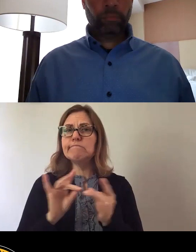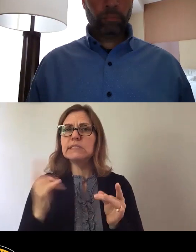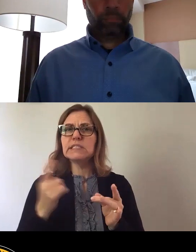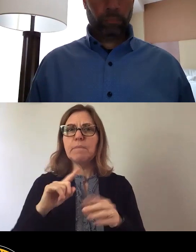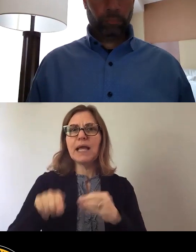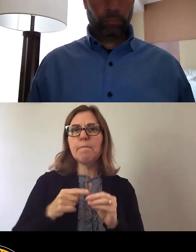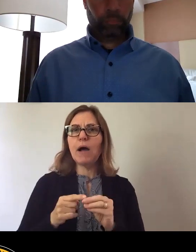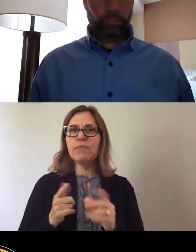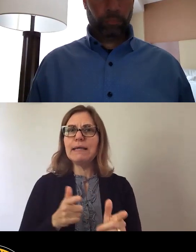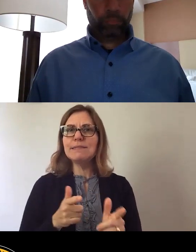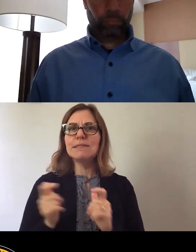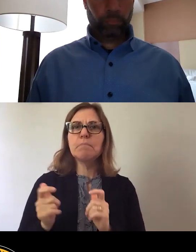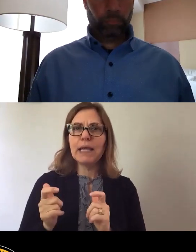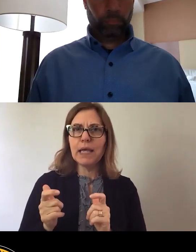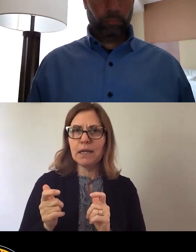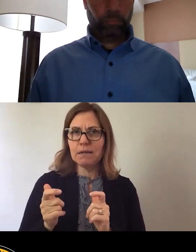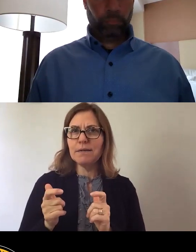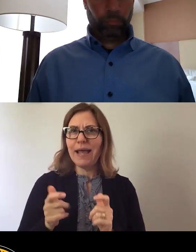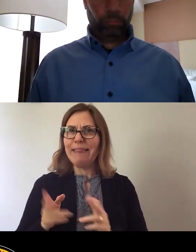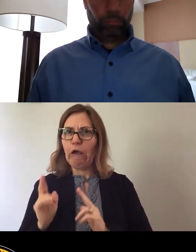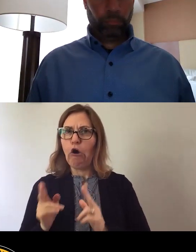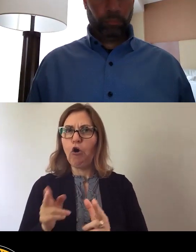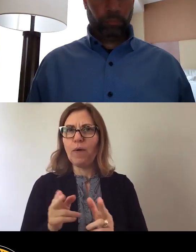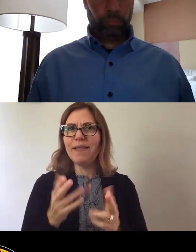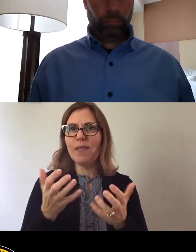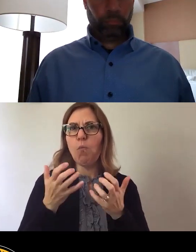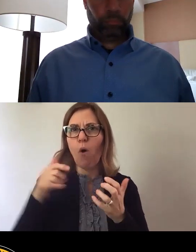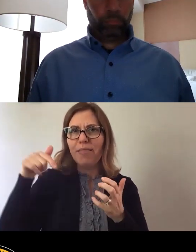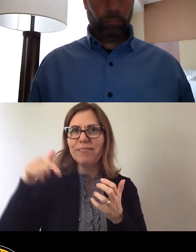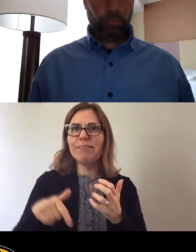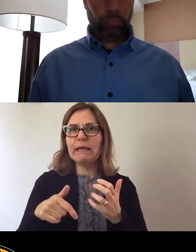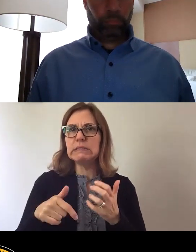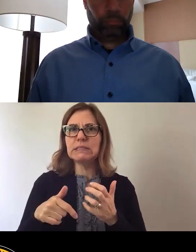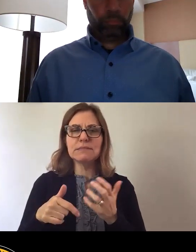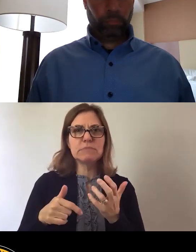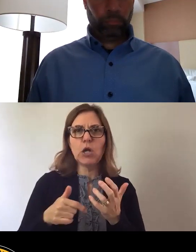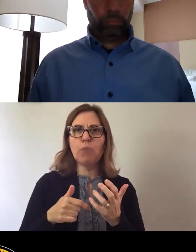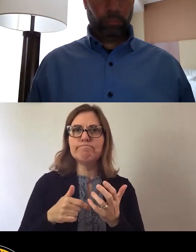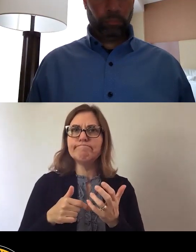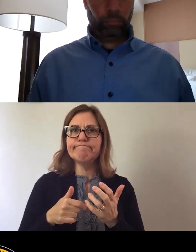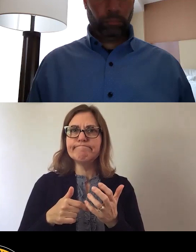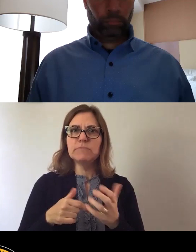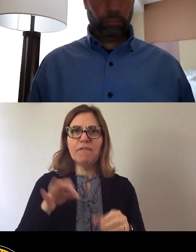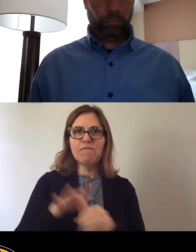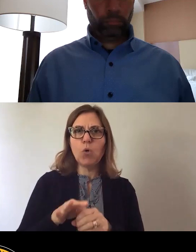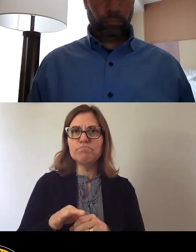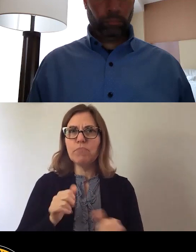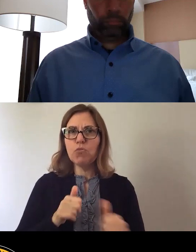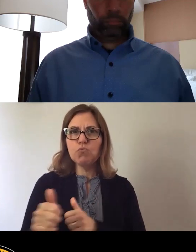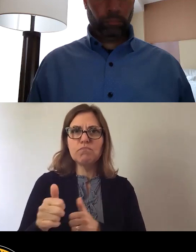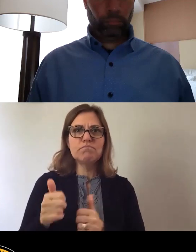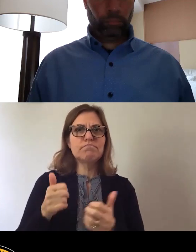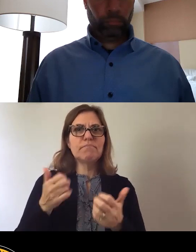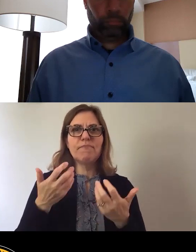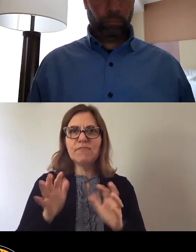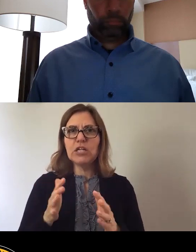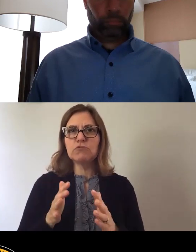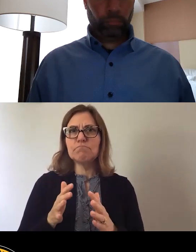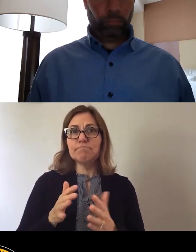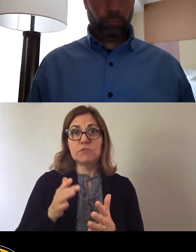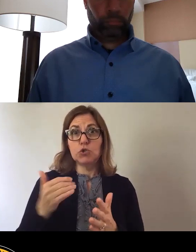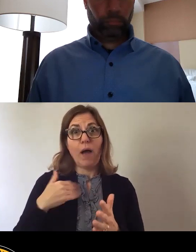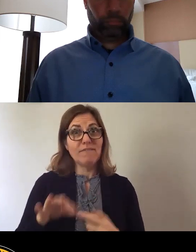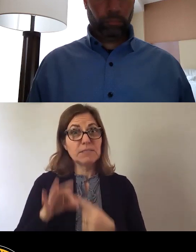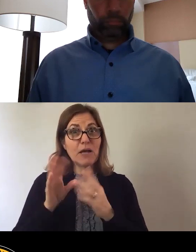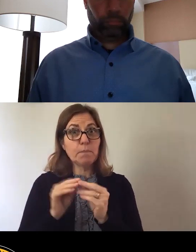hurried nature of getting this through, is that the council felt it was necessary to have a special meeting on a Saturday, something that I've